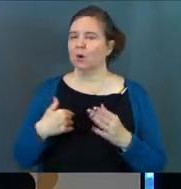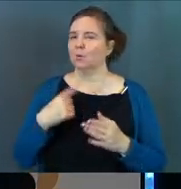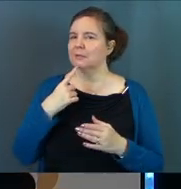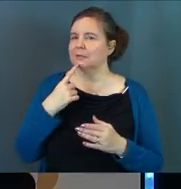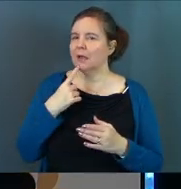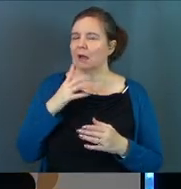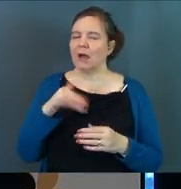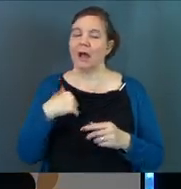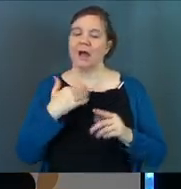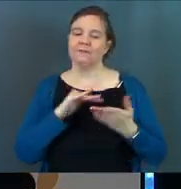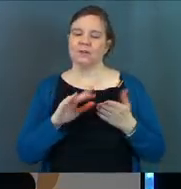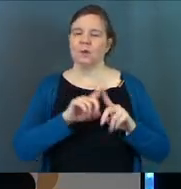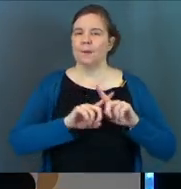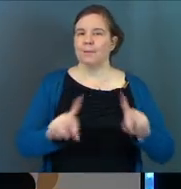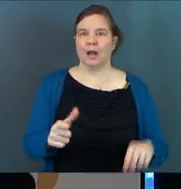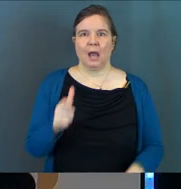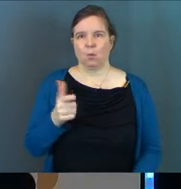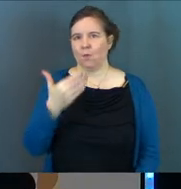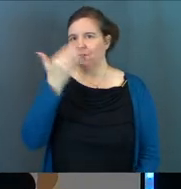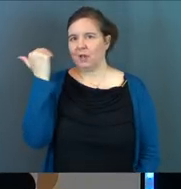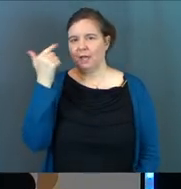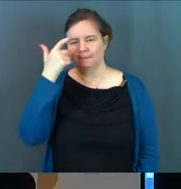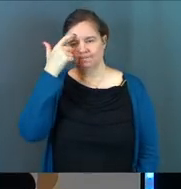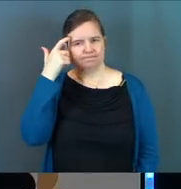What do we say? I forgive you, but I won't forget.